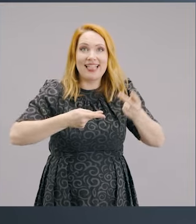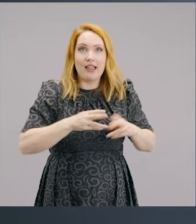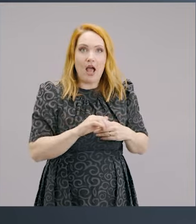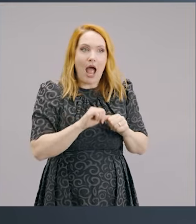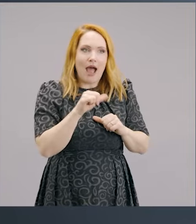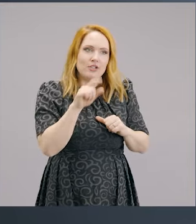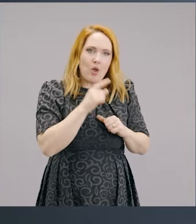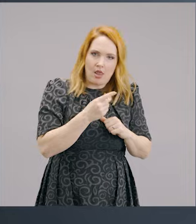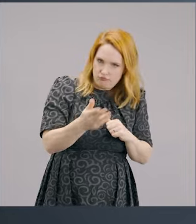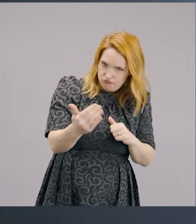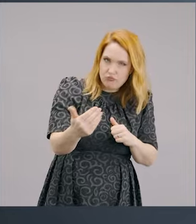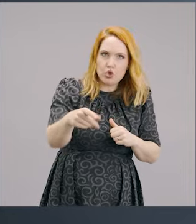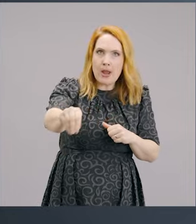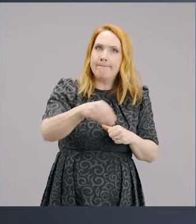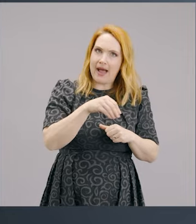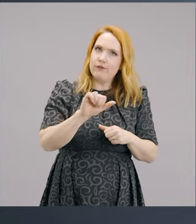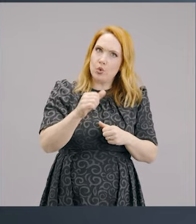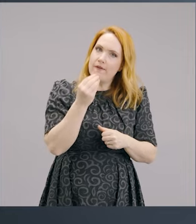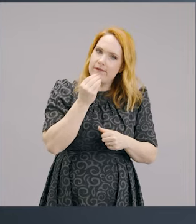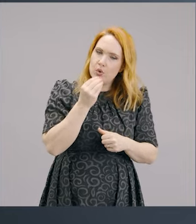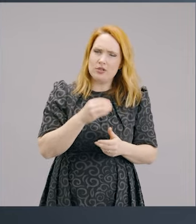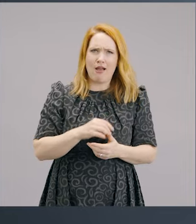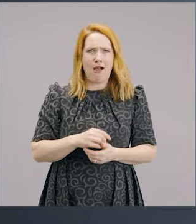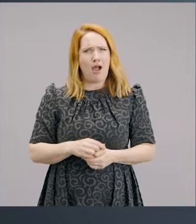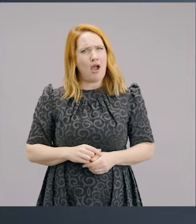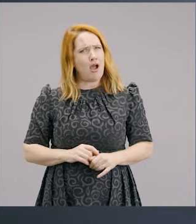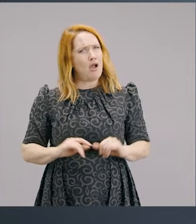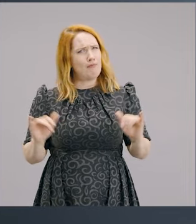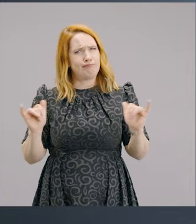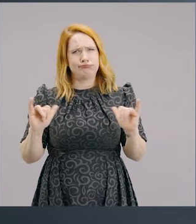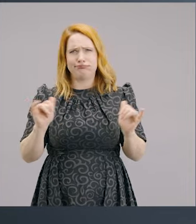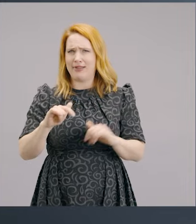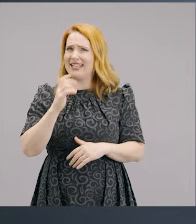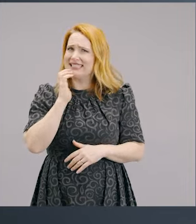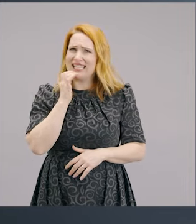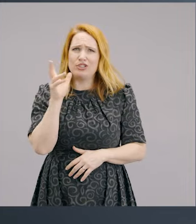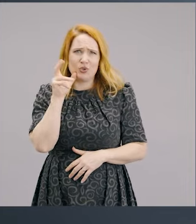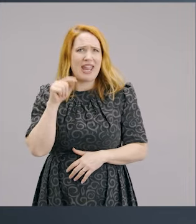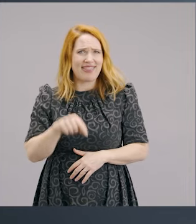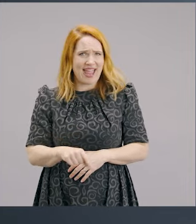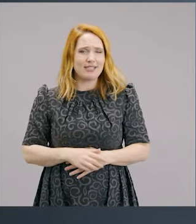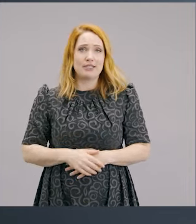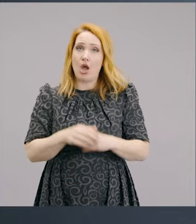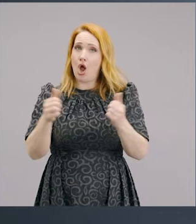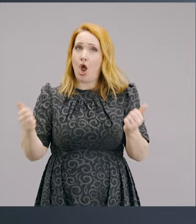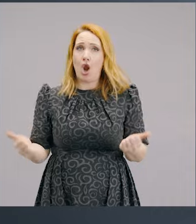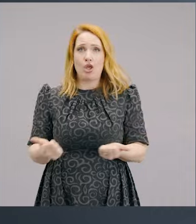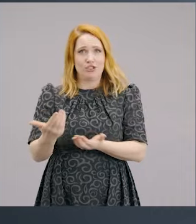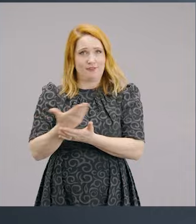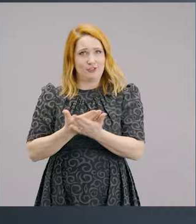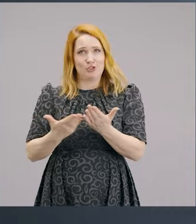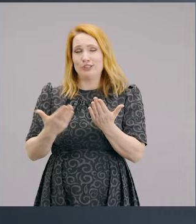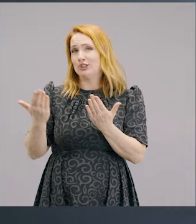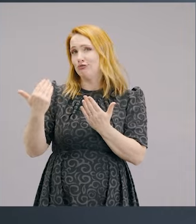spiritual place to be in. Isn't that a scary place to be in? And I've heard numbers of stories like this just